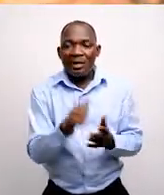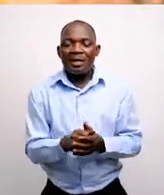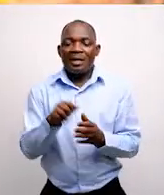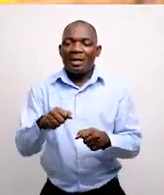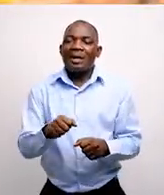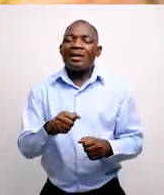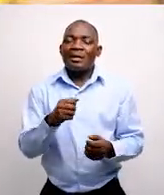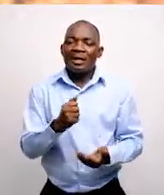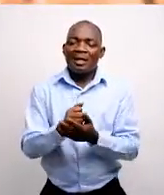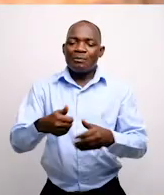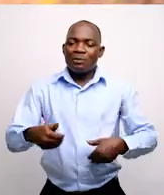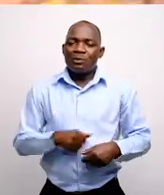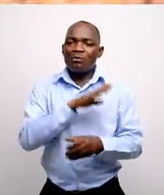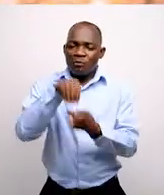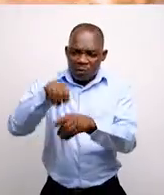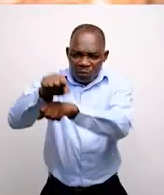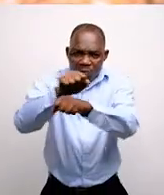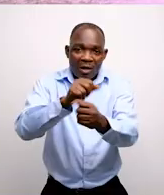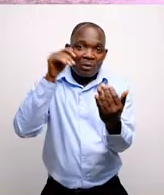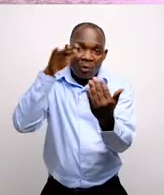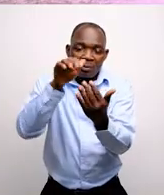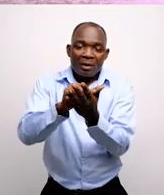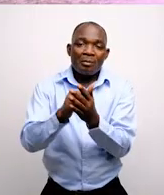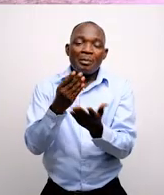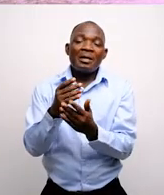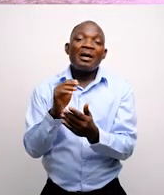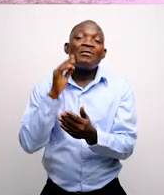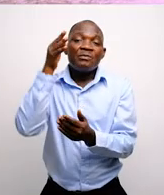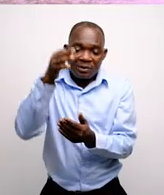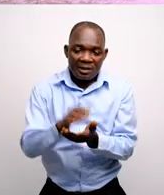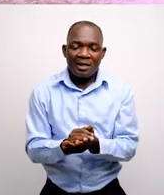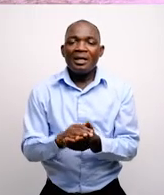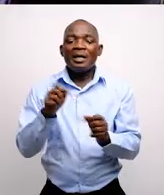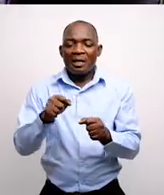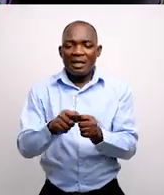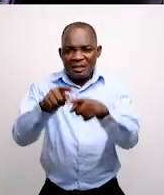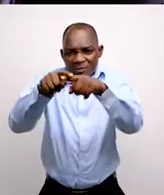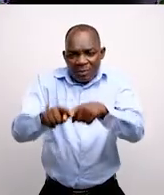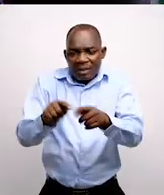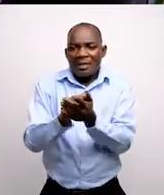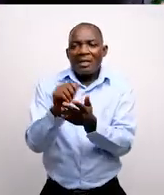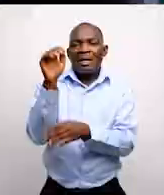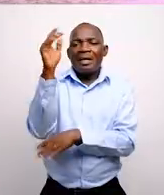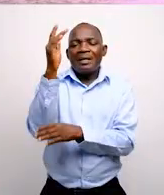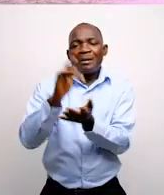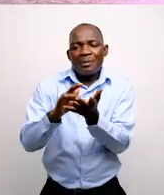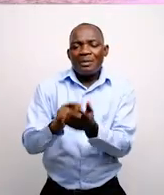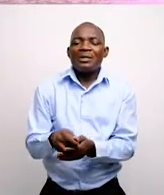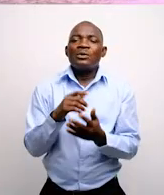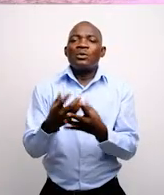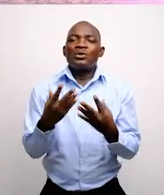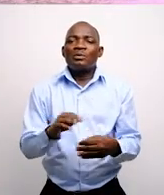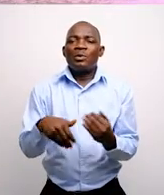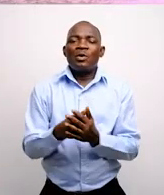communities because it has got our youth working. We are hopeful that in a few weeks to come, we can fall on these medicinal